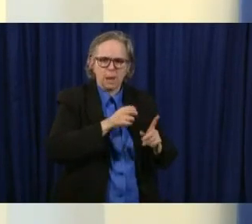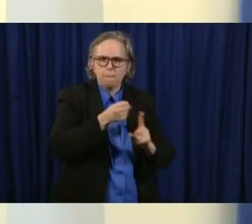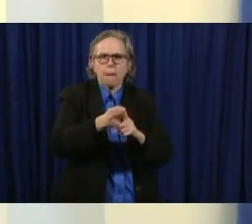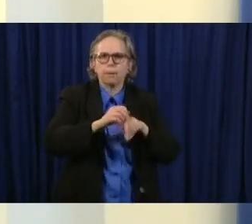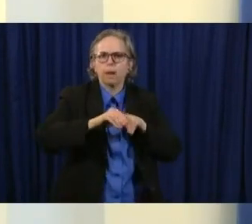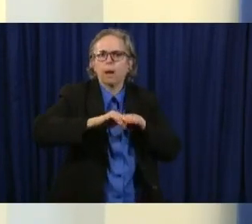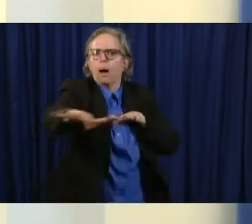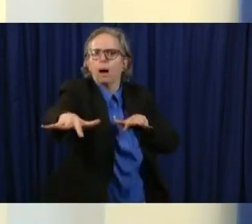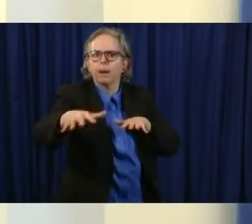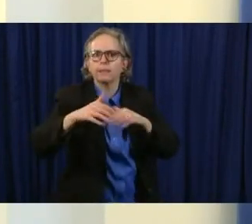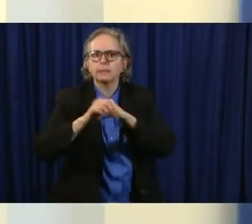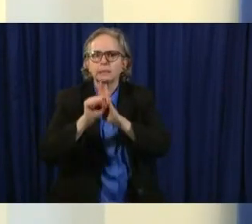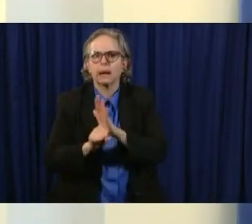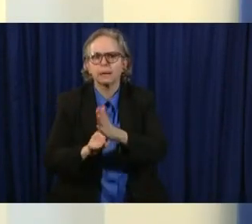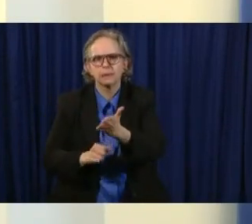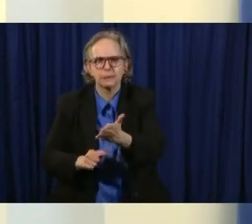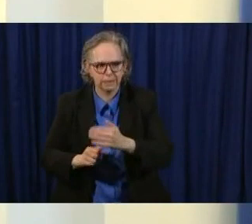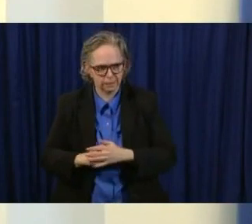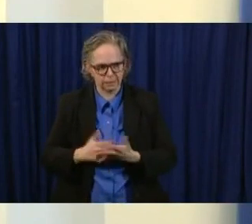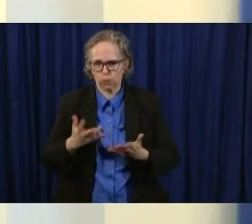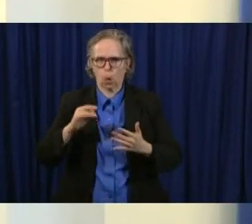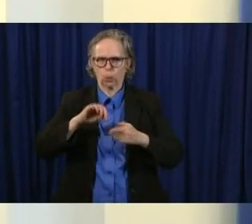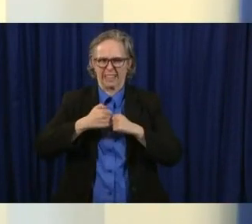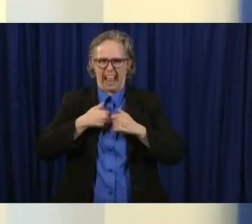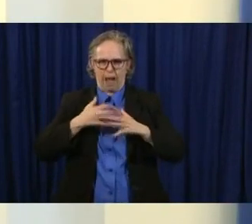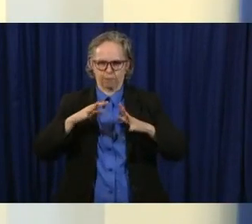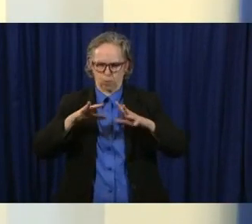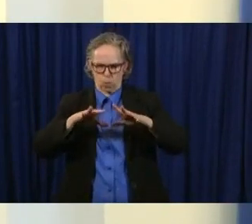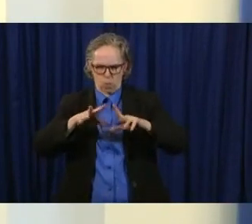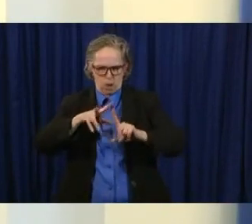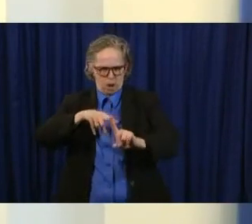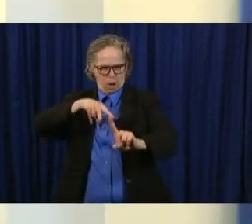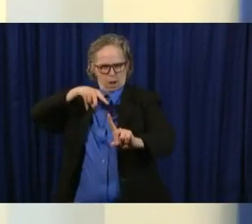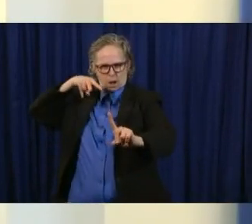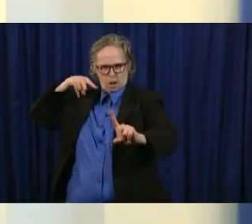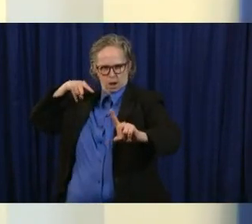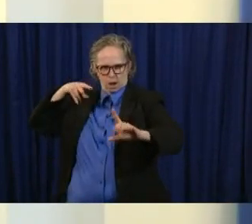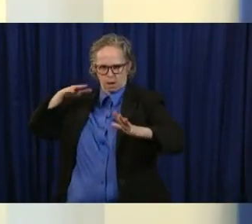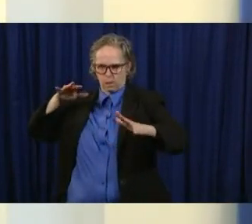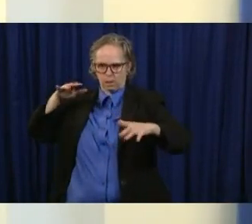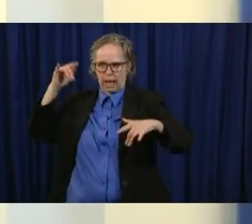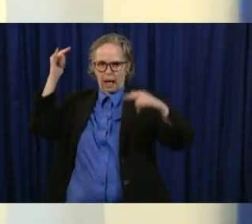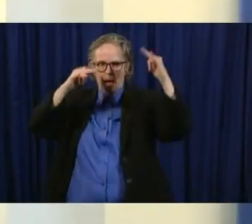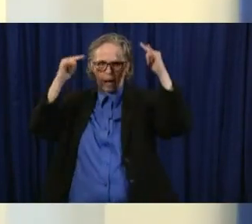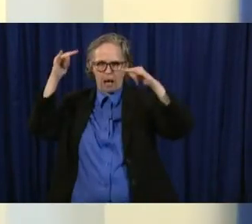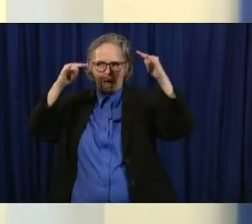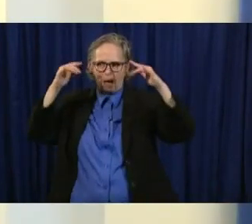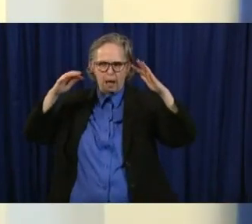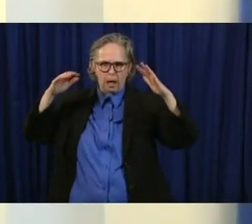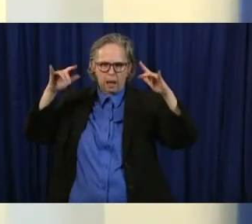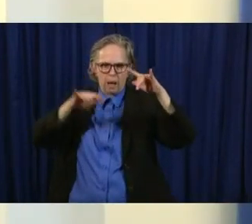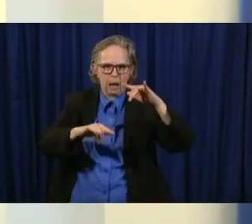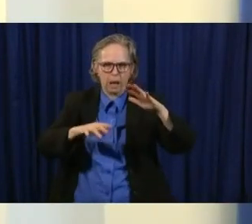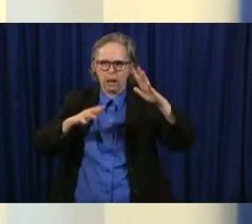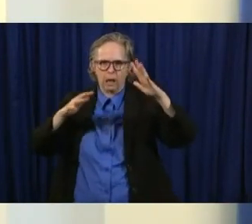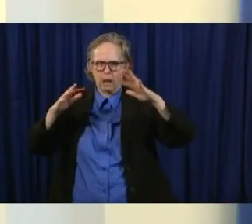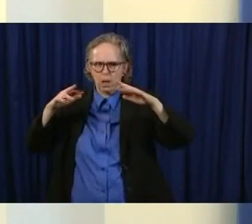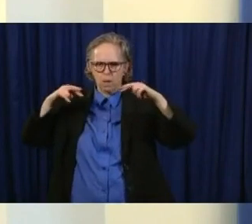as we move forward that will be an issue and we can't avoid that we need certain things to be national